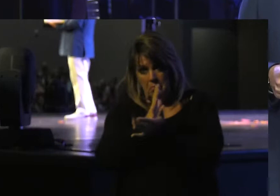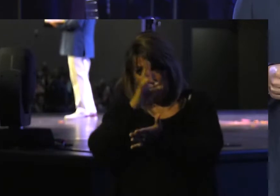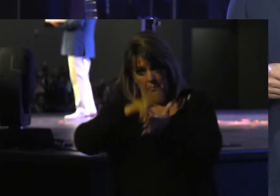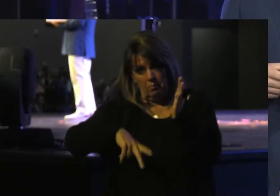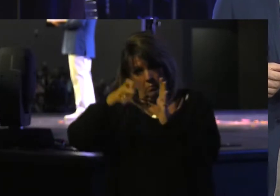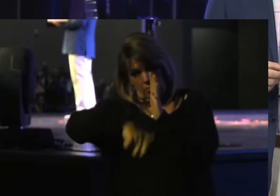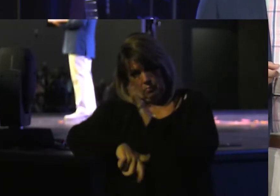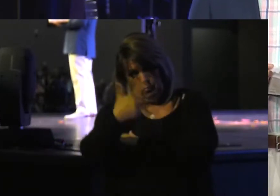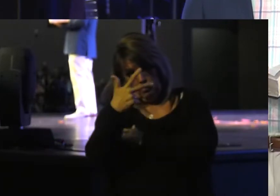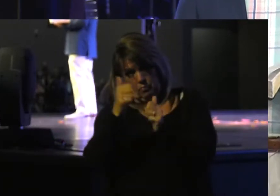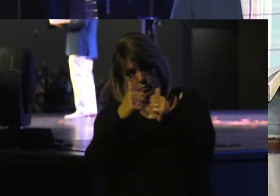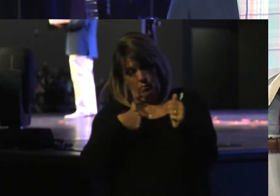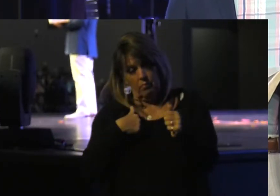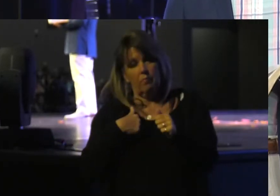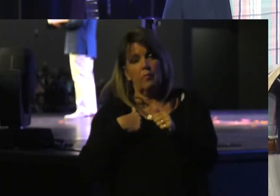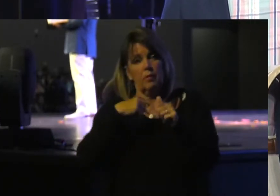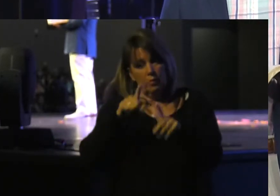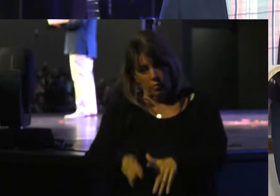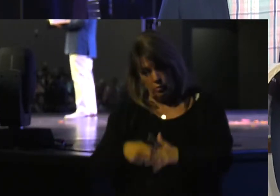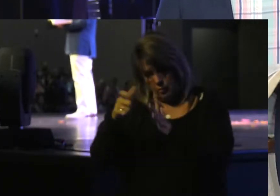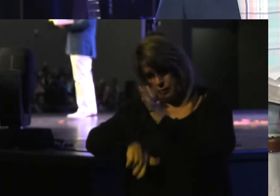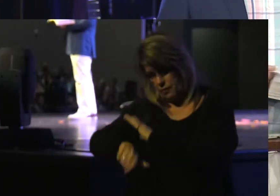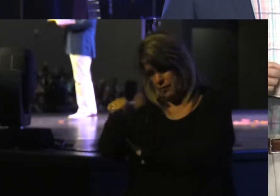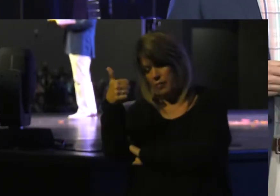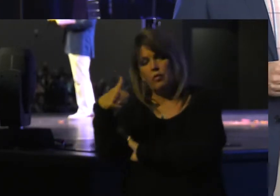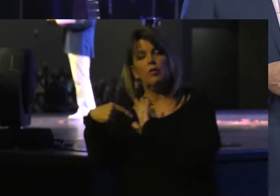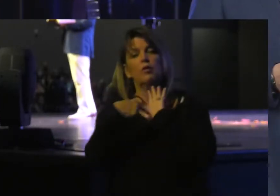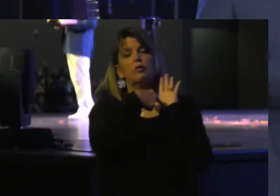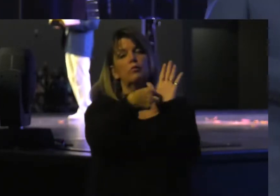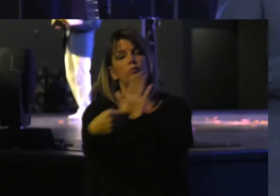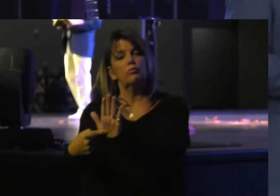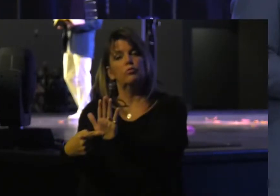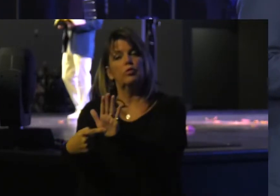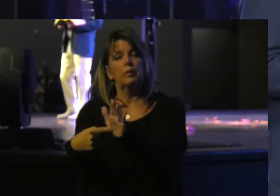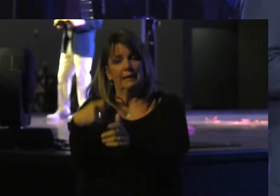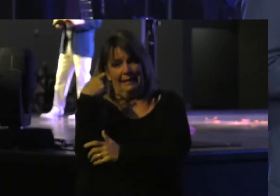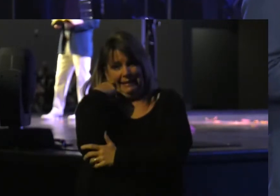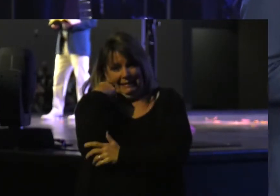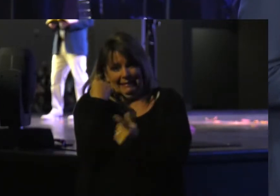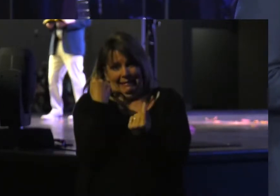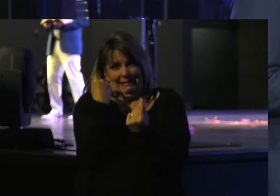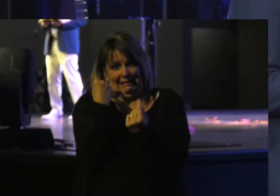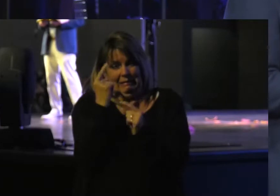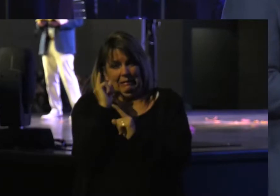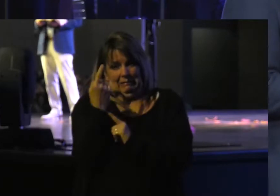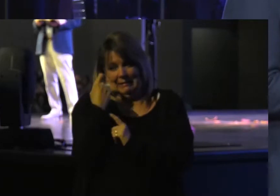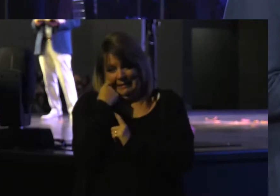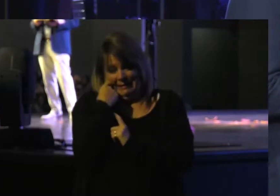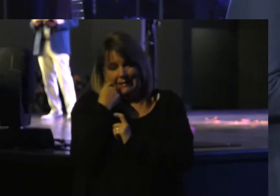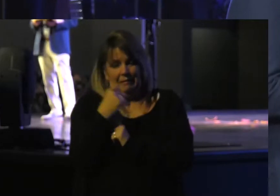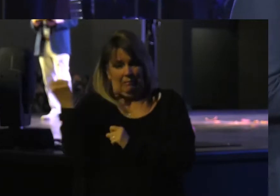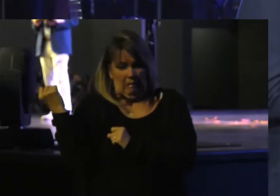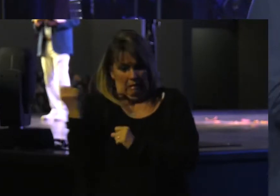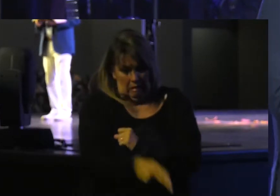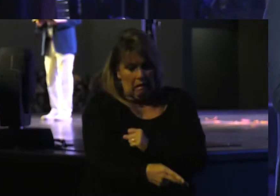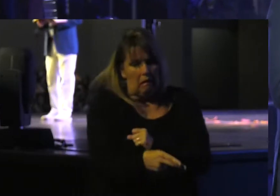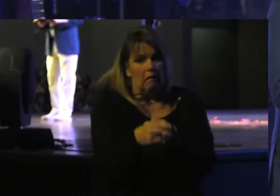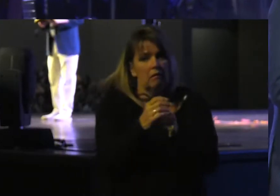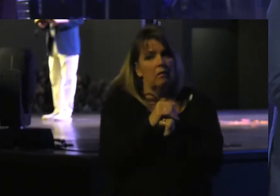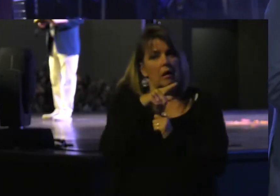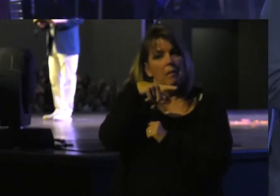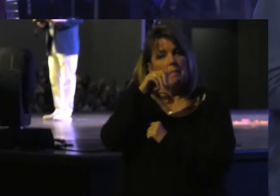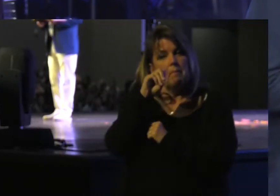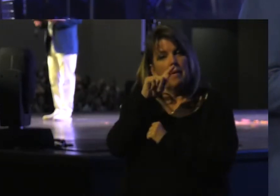3 with me so we could read verse 10. In order to show you that what I just did a moment ago is what Jeremiah was told to do.